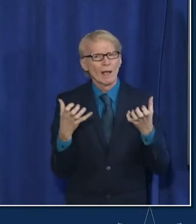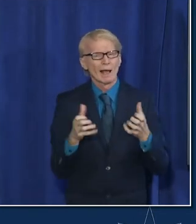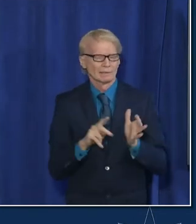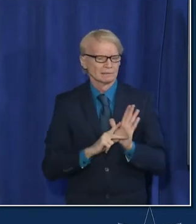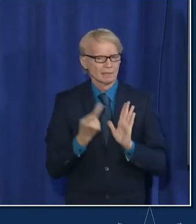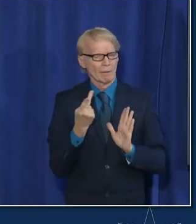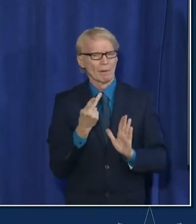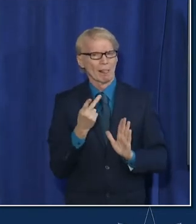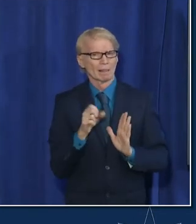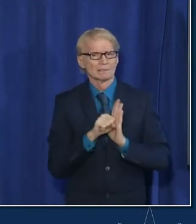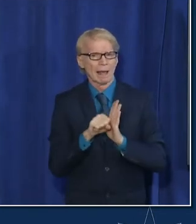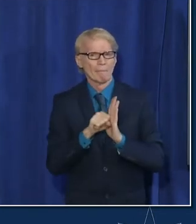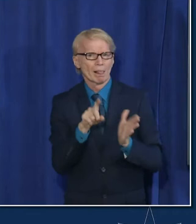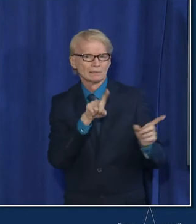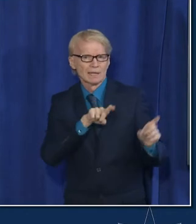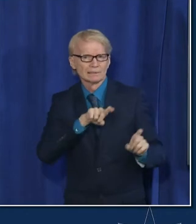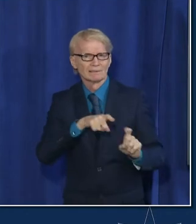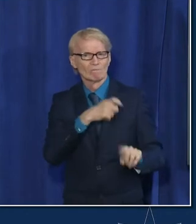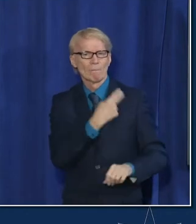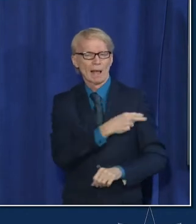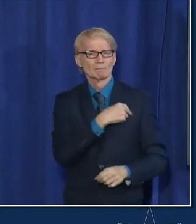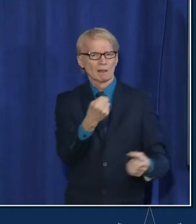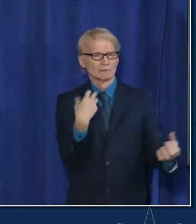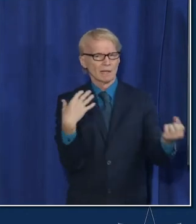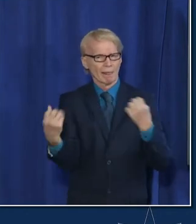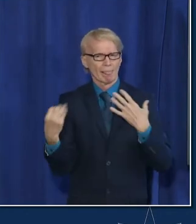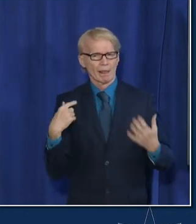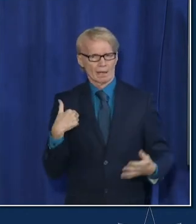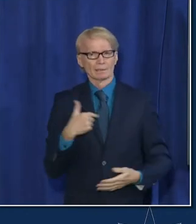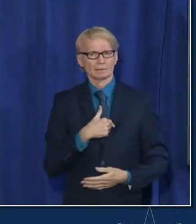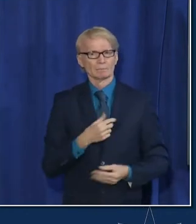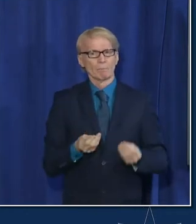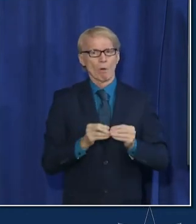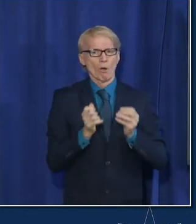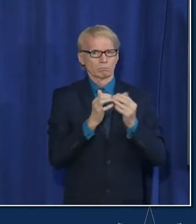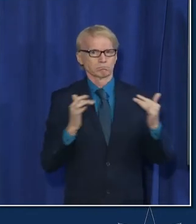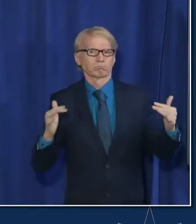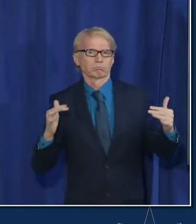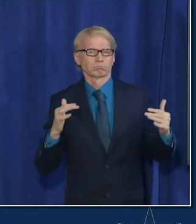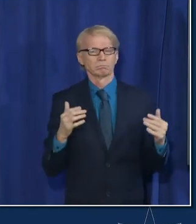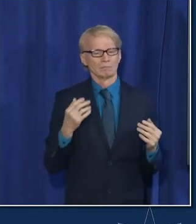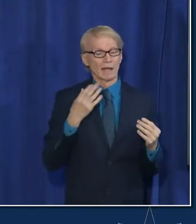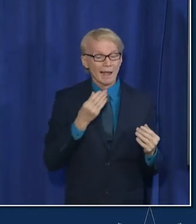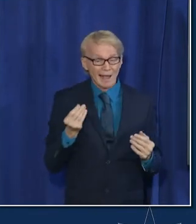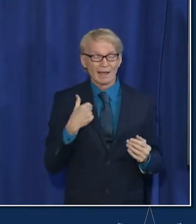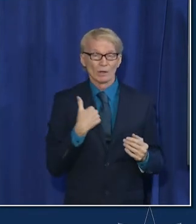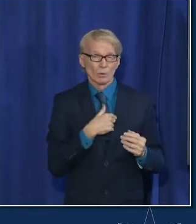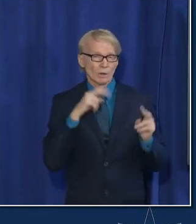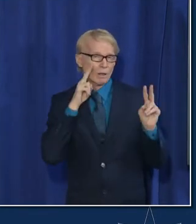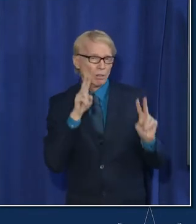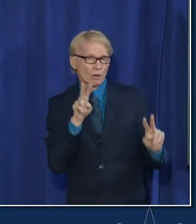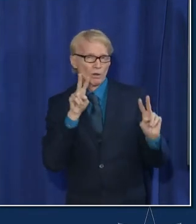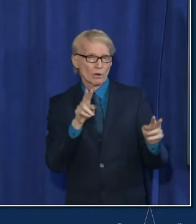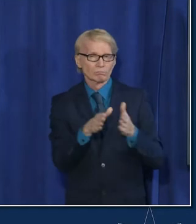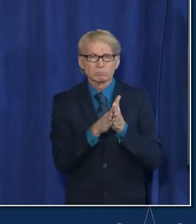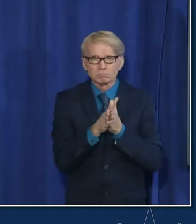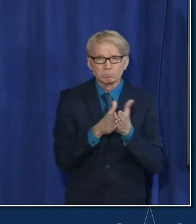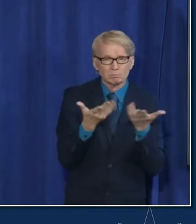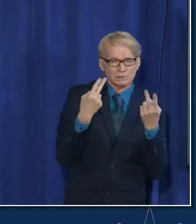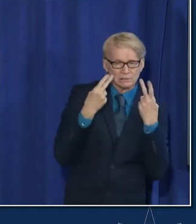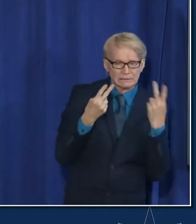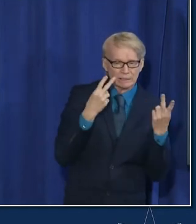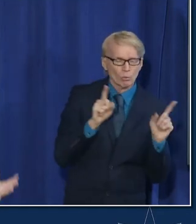number of samples that they're sending us and in addition to the routine surveillance we also look for situations that might be concerning